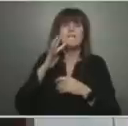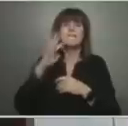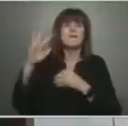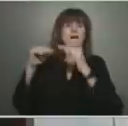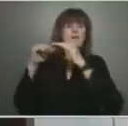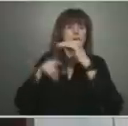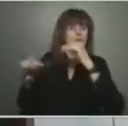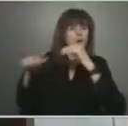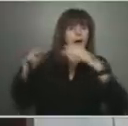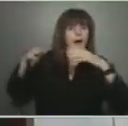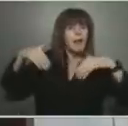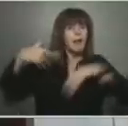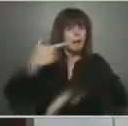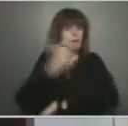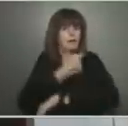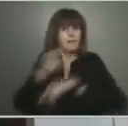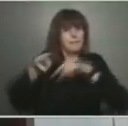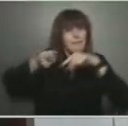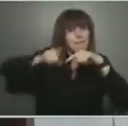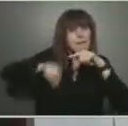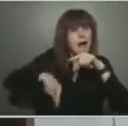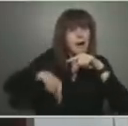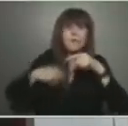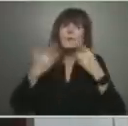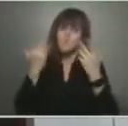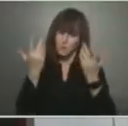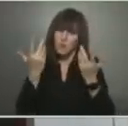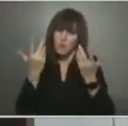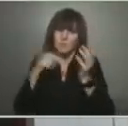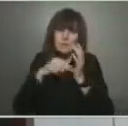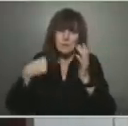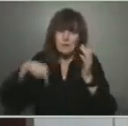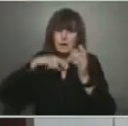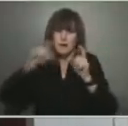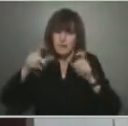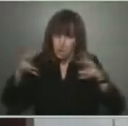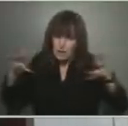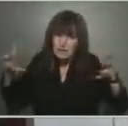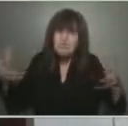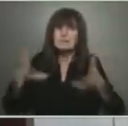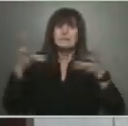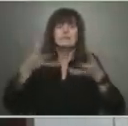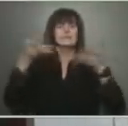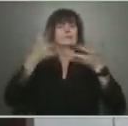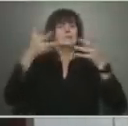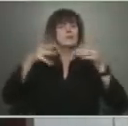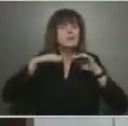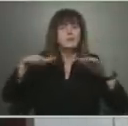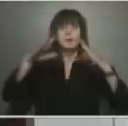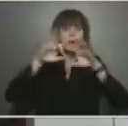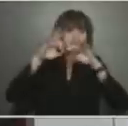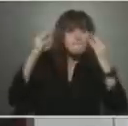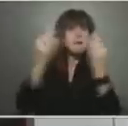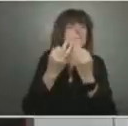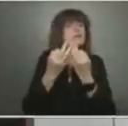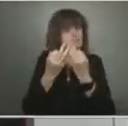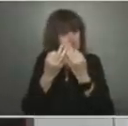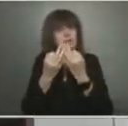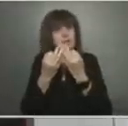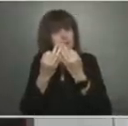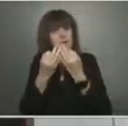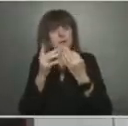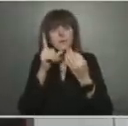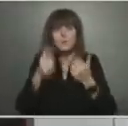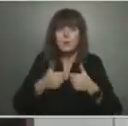need to see increased uptake in eligible children and in families. We need to make sure that those who live and care for children